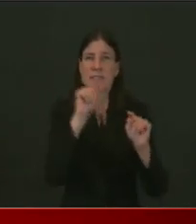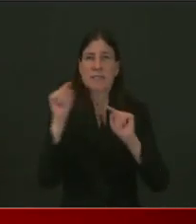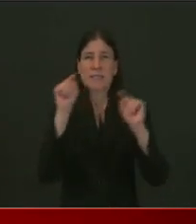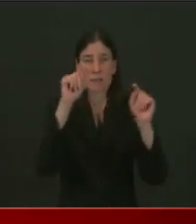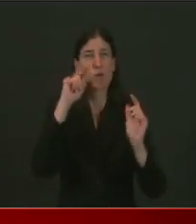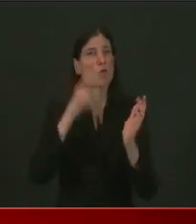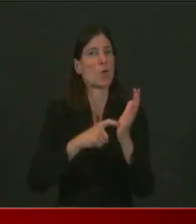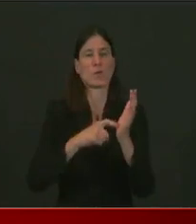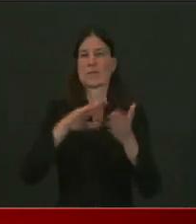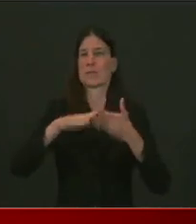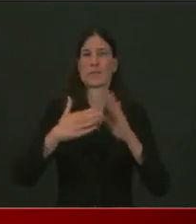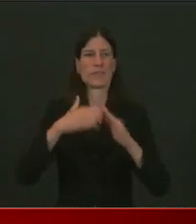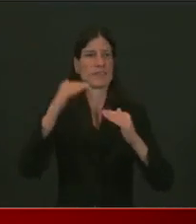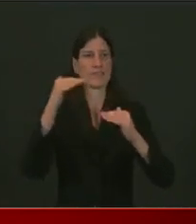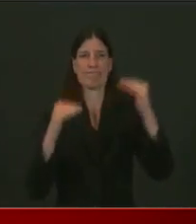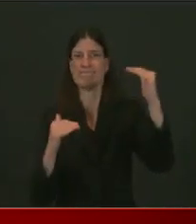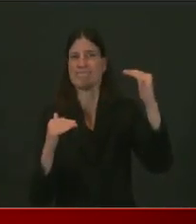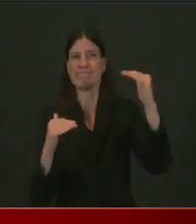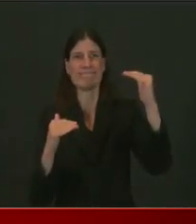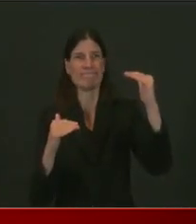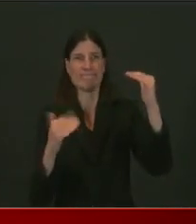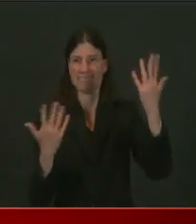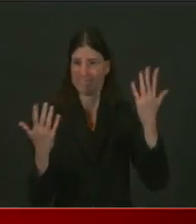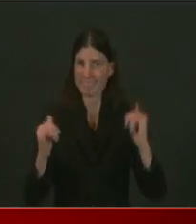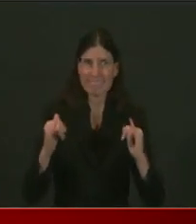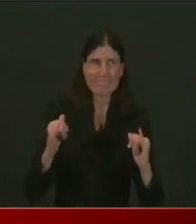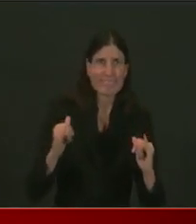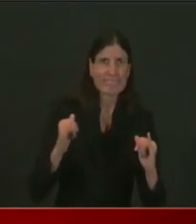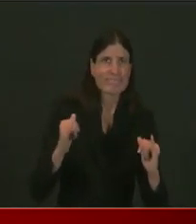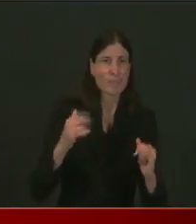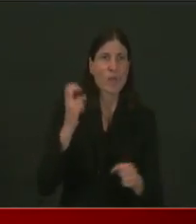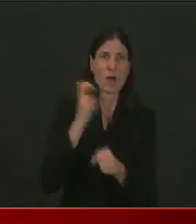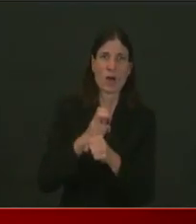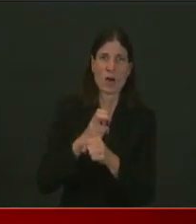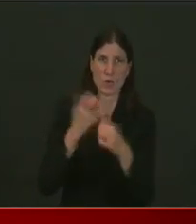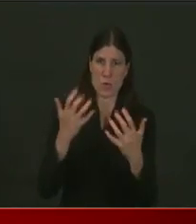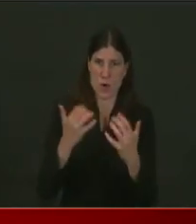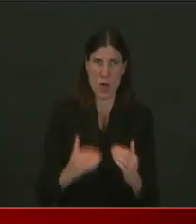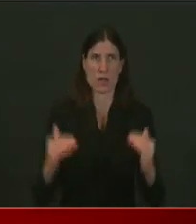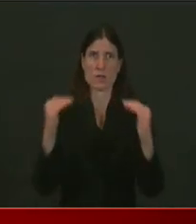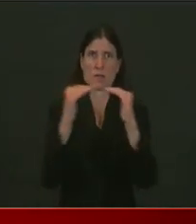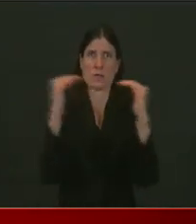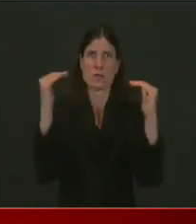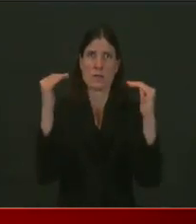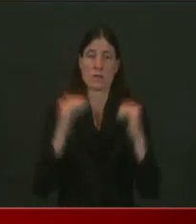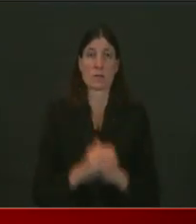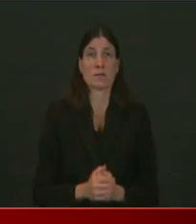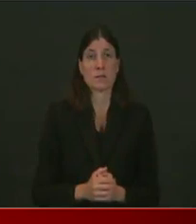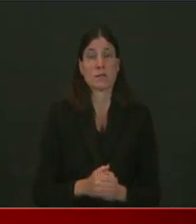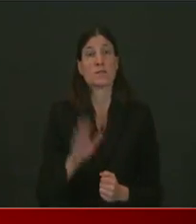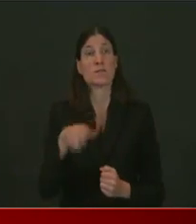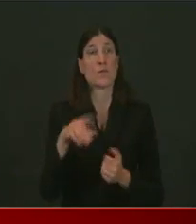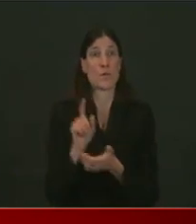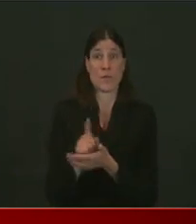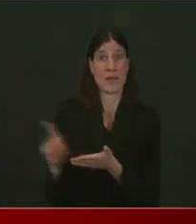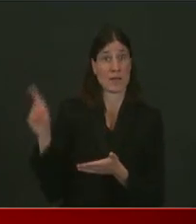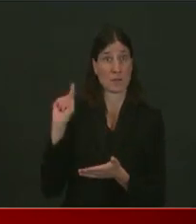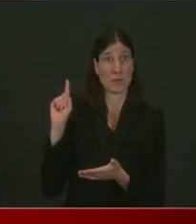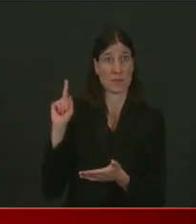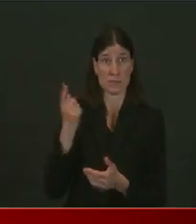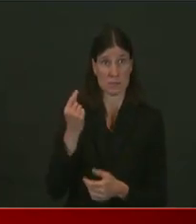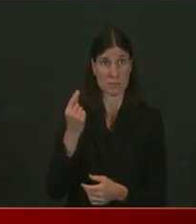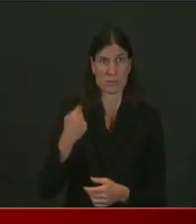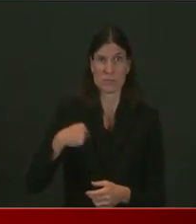hard hit. Good news. Um, a week ago, the test positive rate in those communities was still above